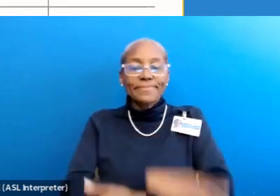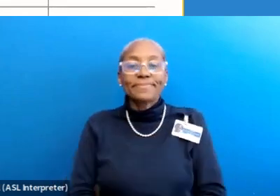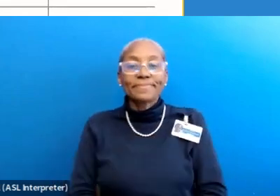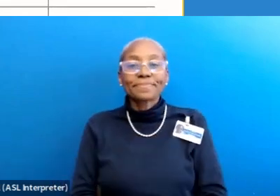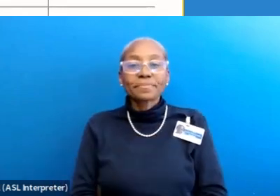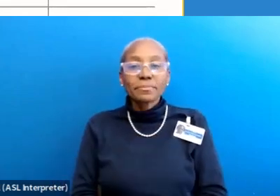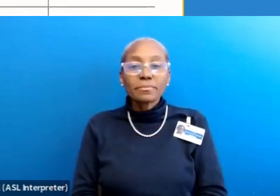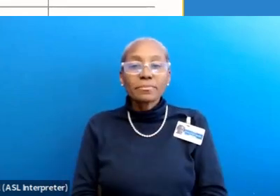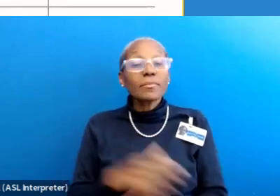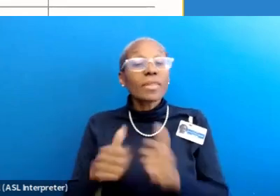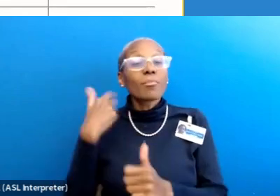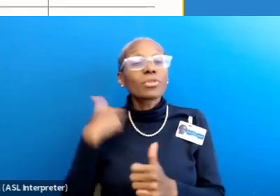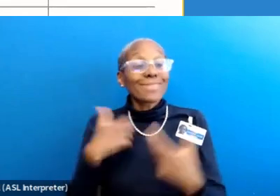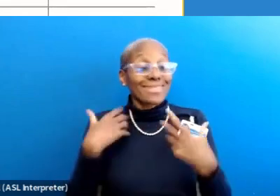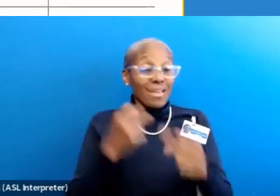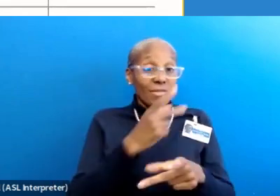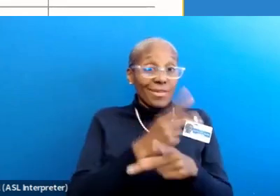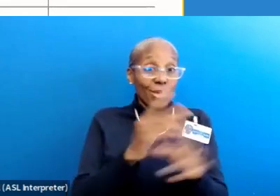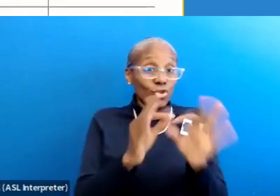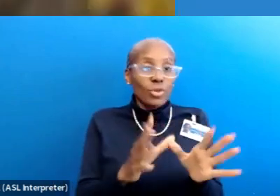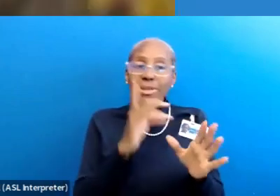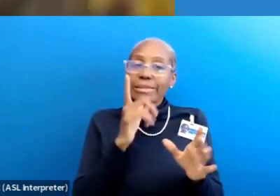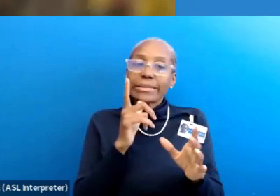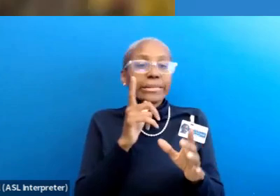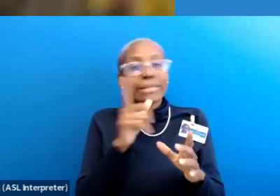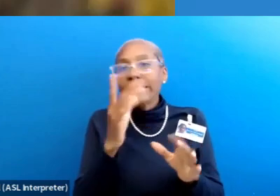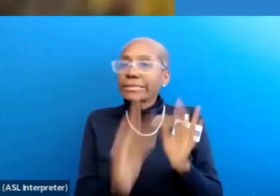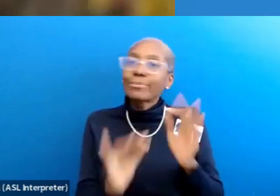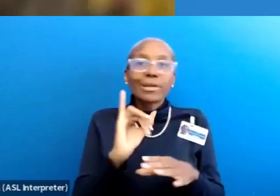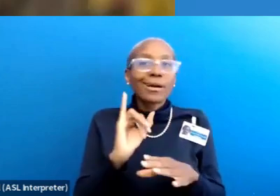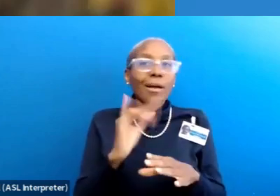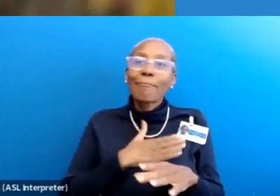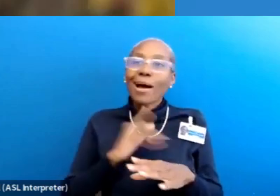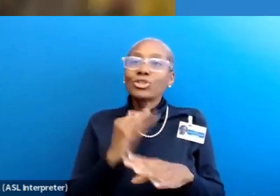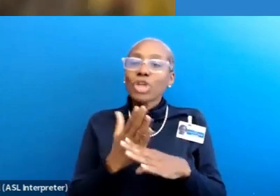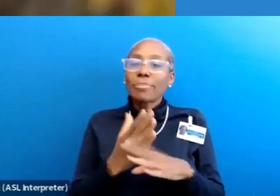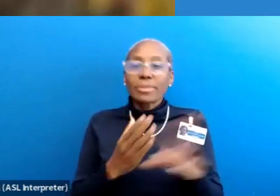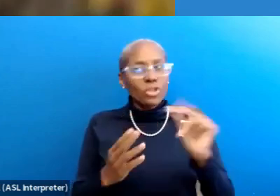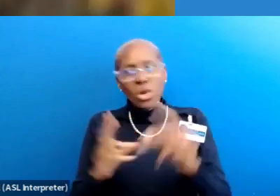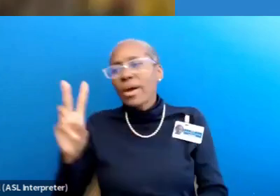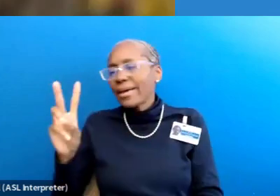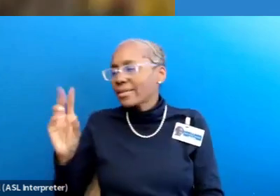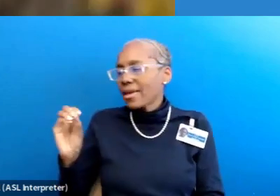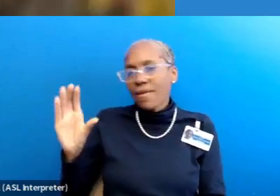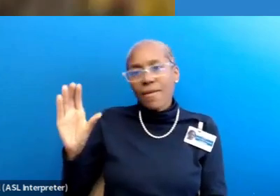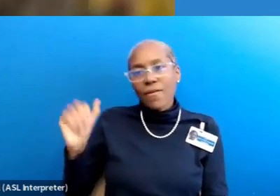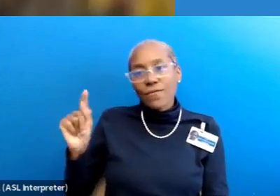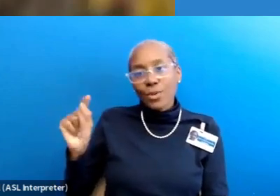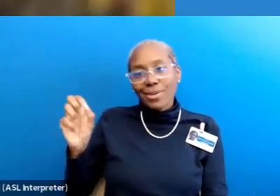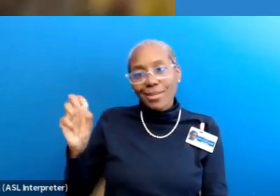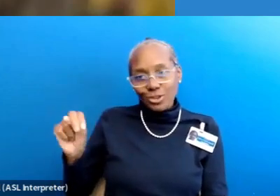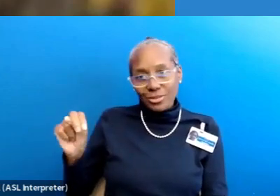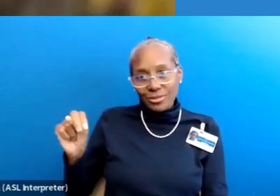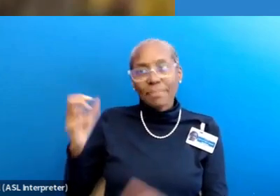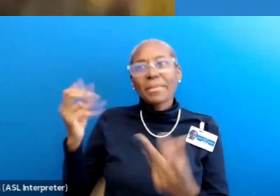Now, for most of us, healthcare interpreting is not just a job. For some of us, it's a vocation. That's how we feel about it. For